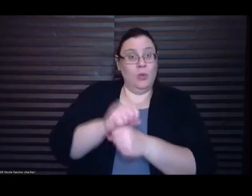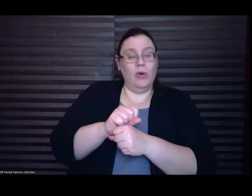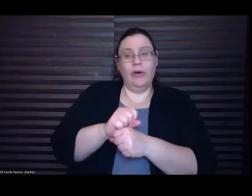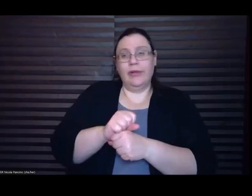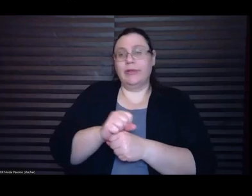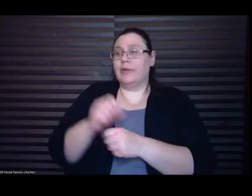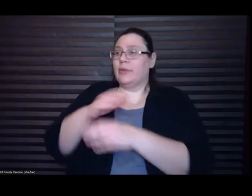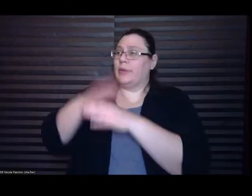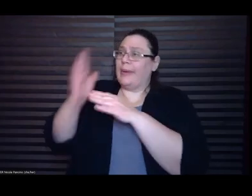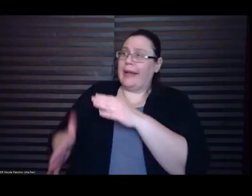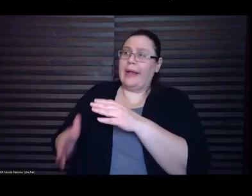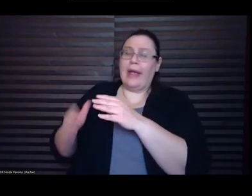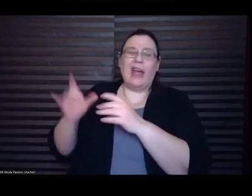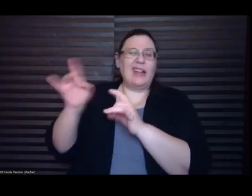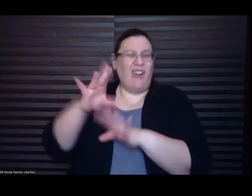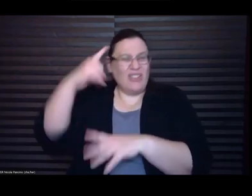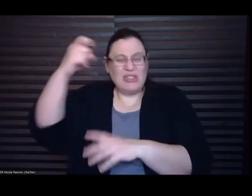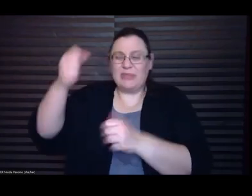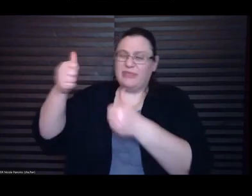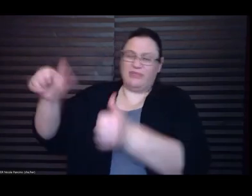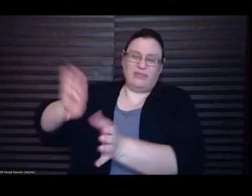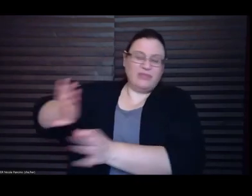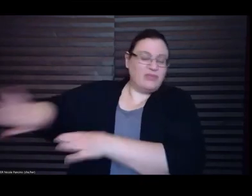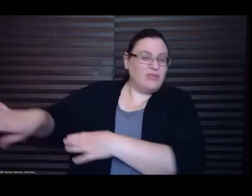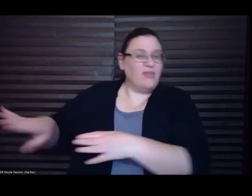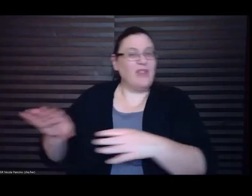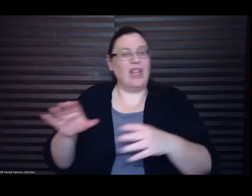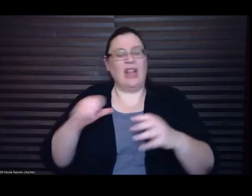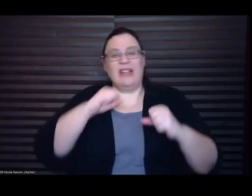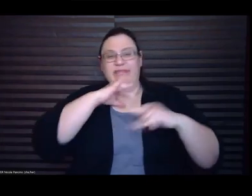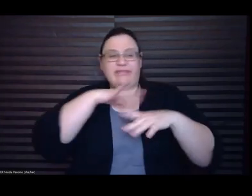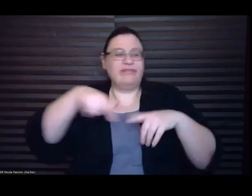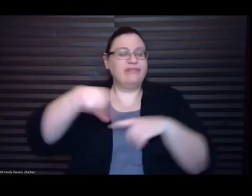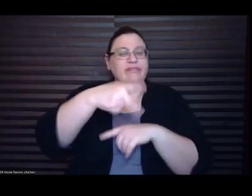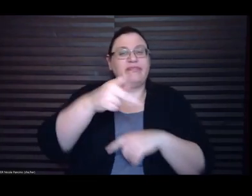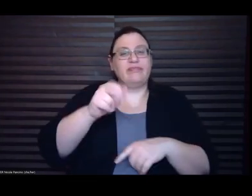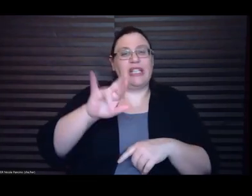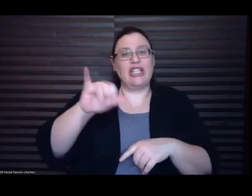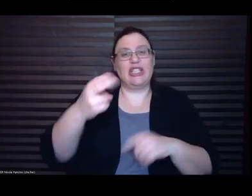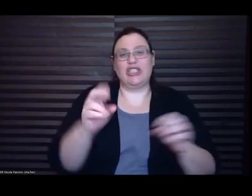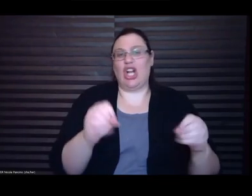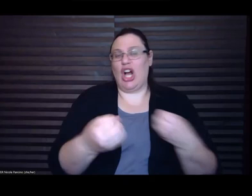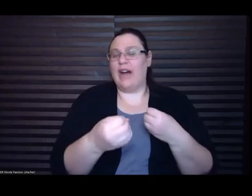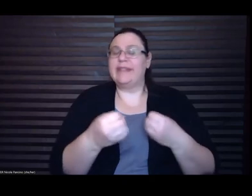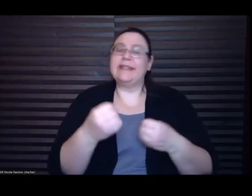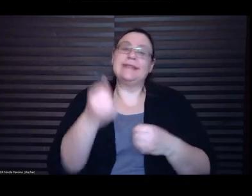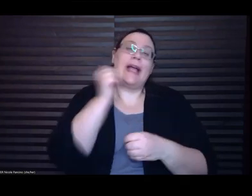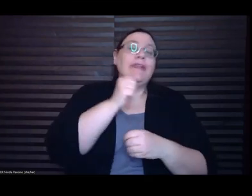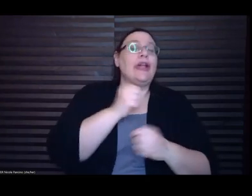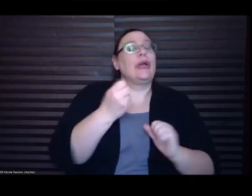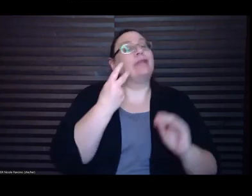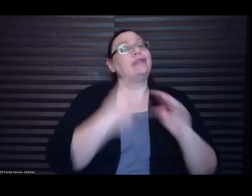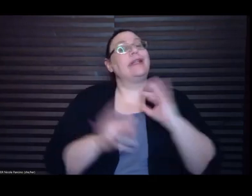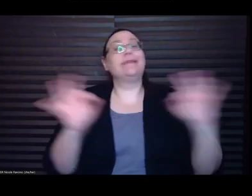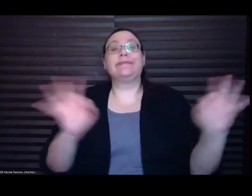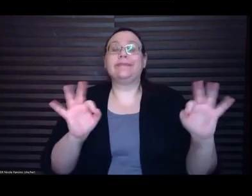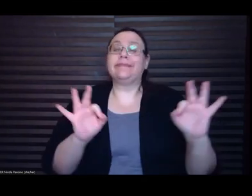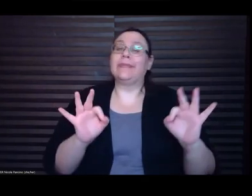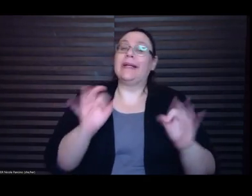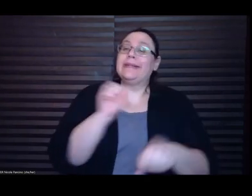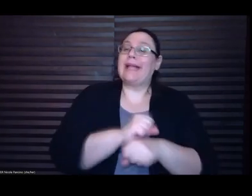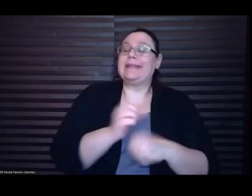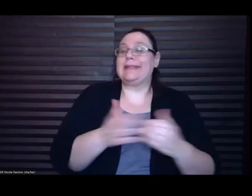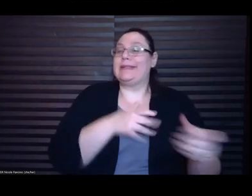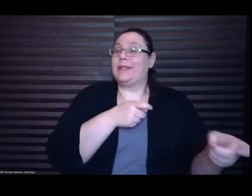office, where the day was predictable, the tasks manageable, where, in theory, at any rate, earnest, hopeful work was taking